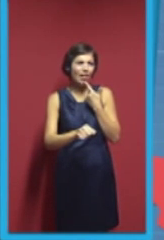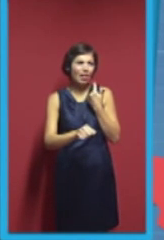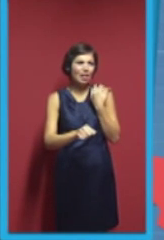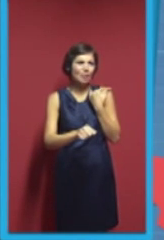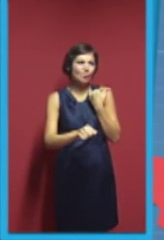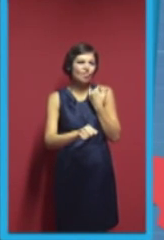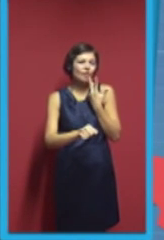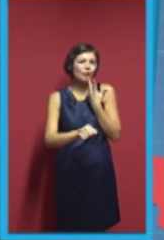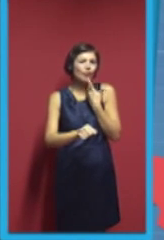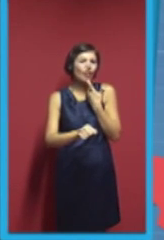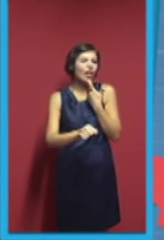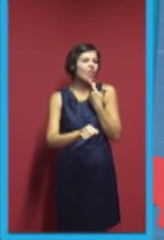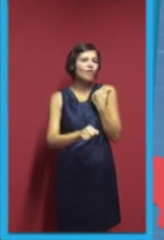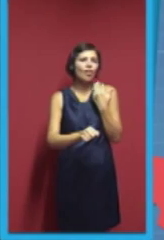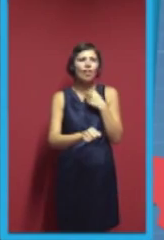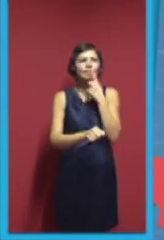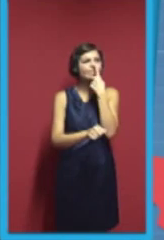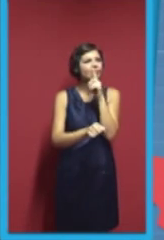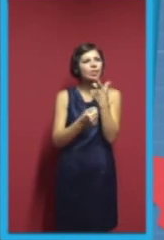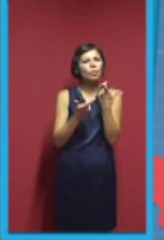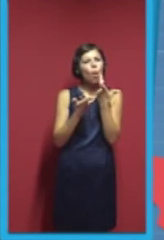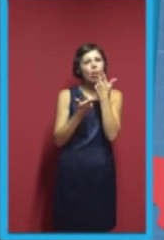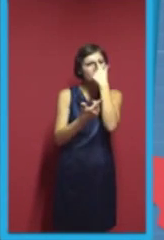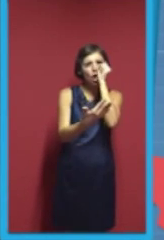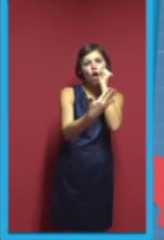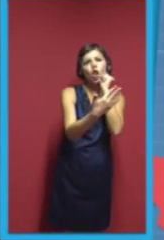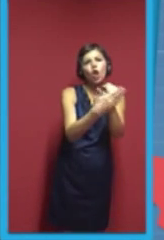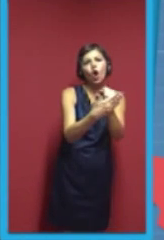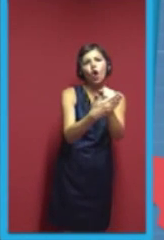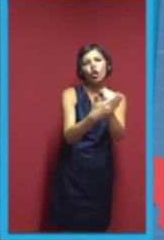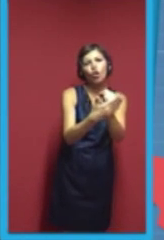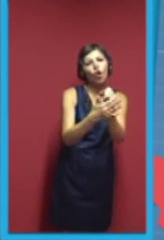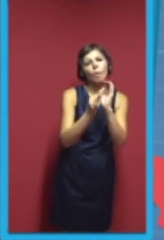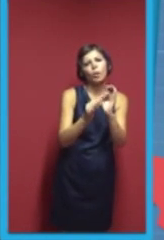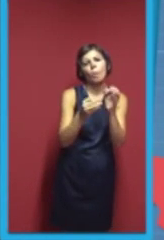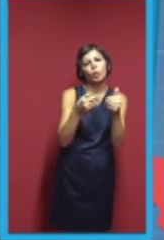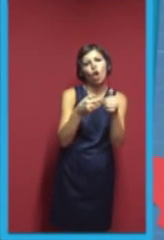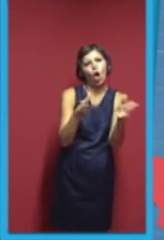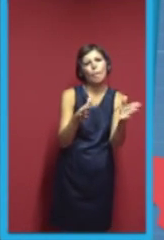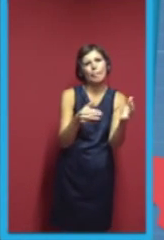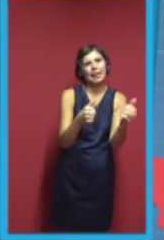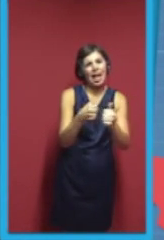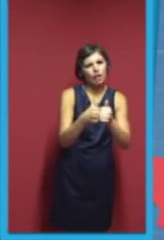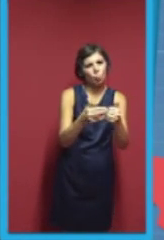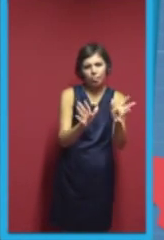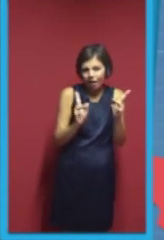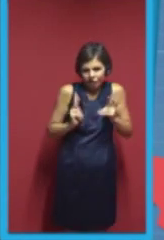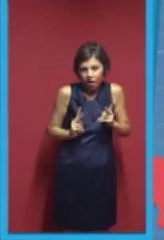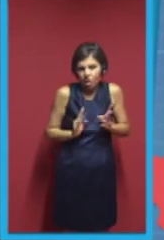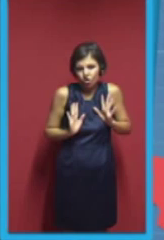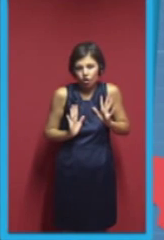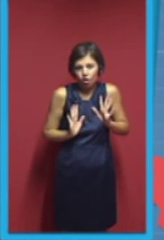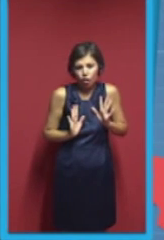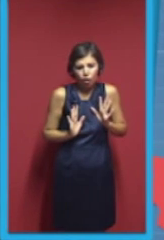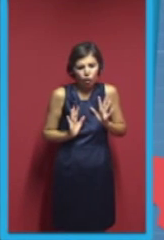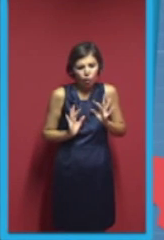with a 3D printer. And it's actually really real. And I know that you are going to ask about it. But I wanted something